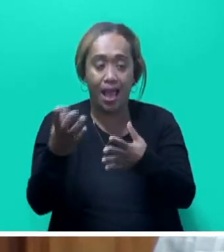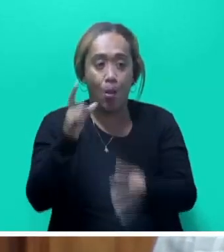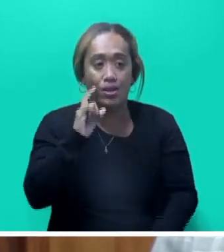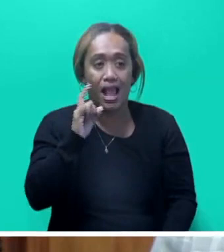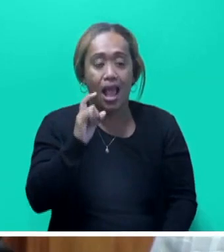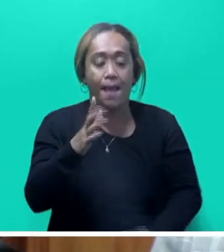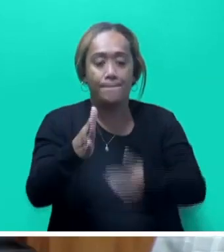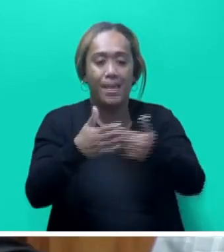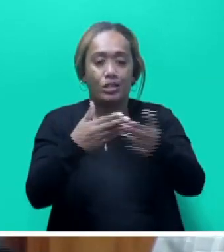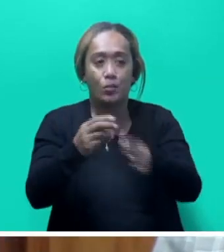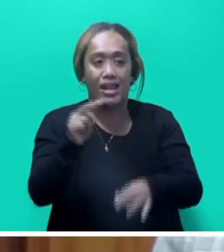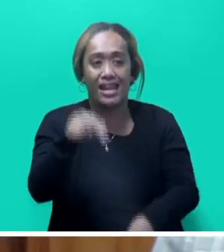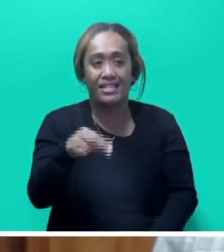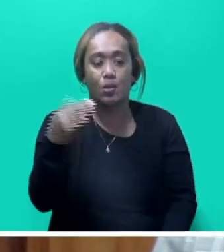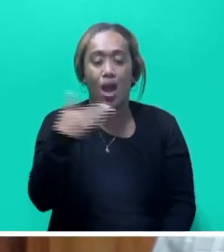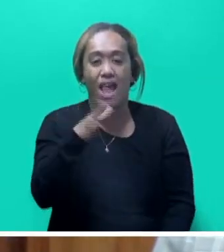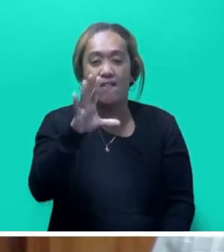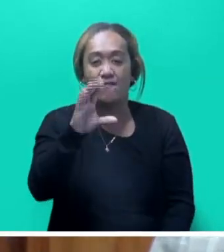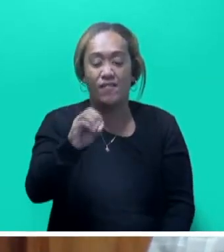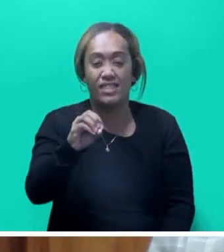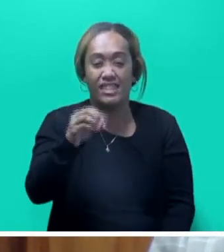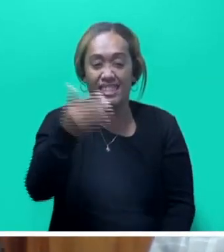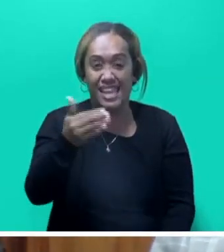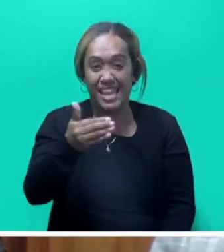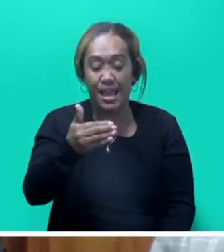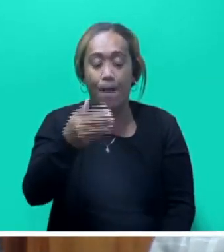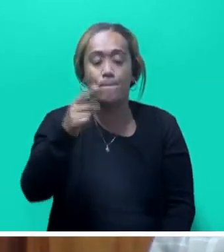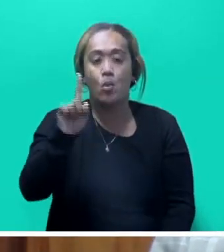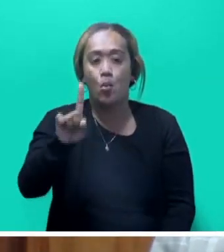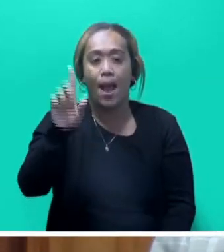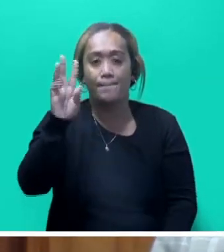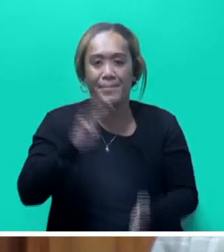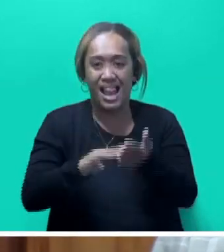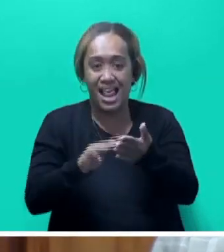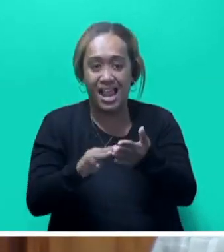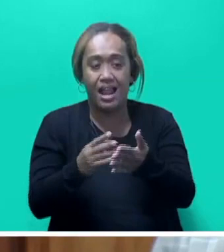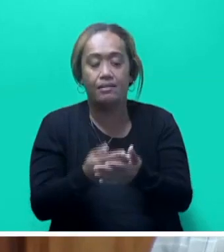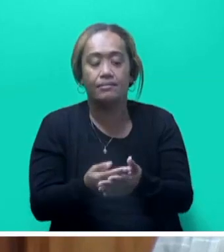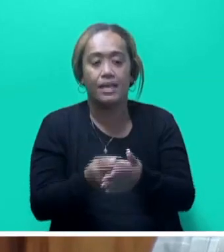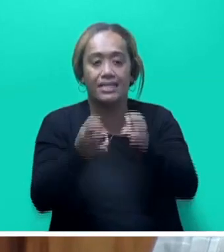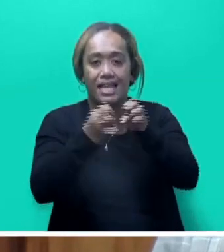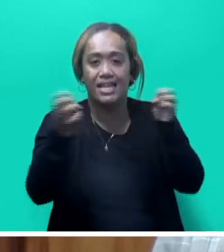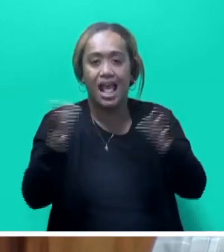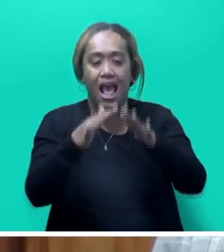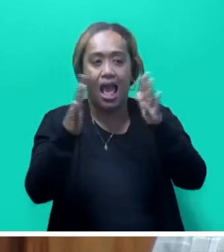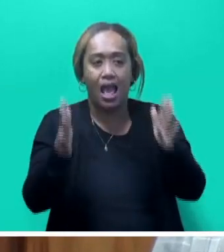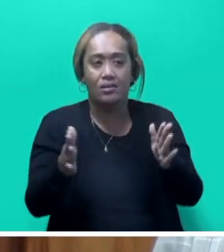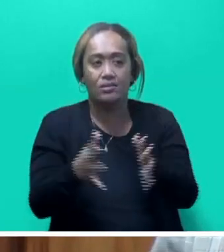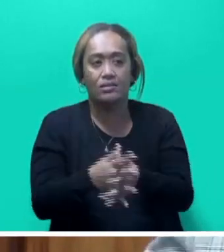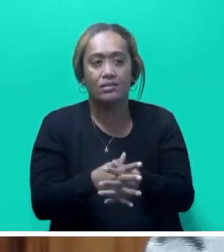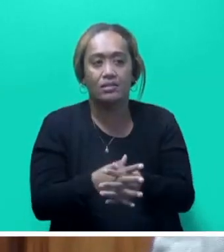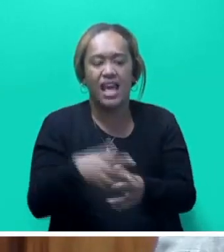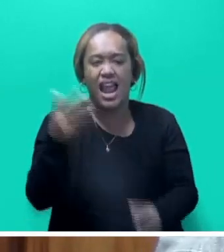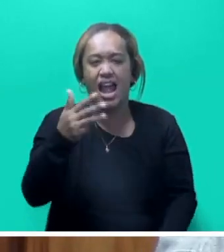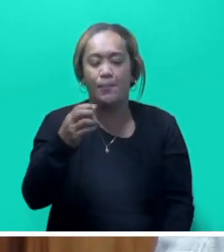management needs, 115.1 million, grid extension and house wiring, a total of 117 skills, 19